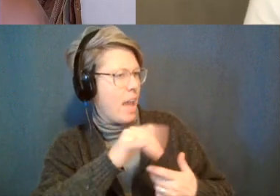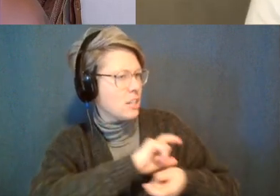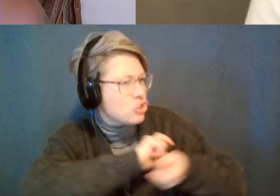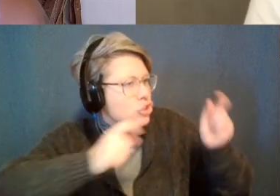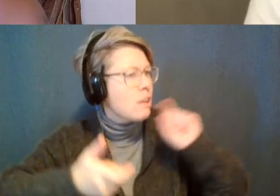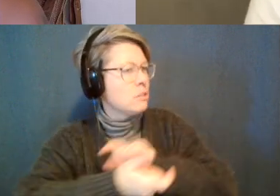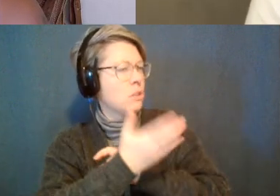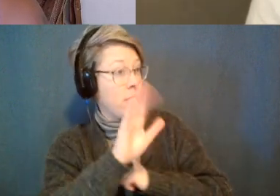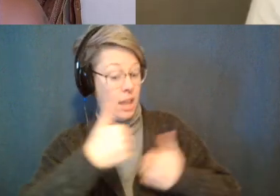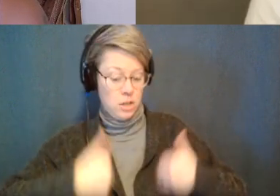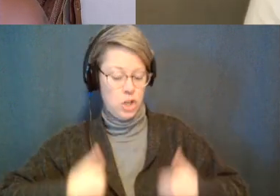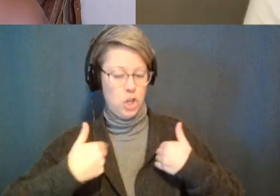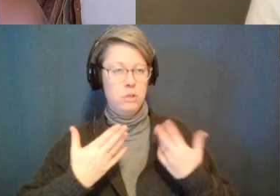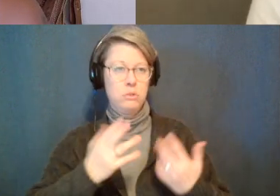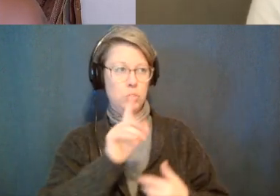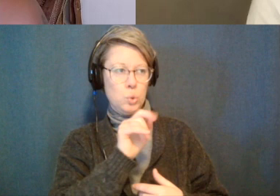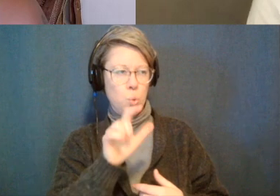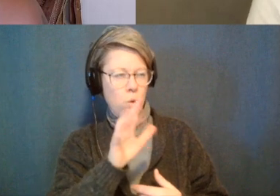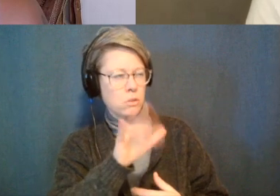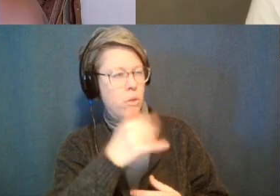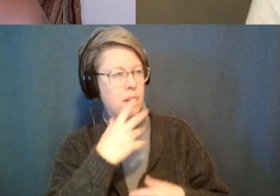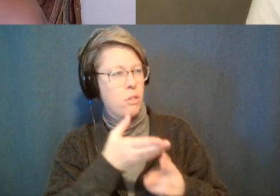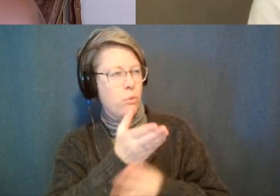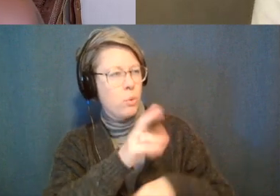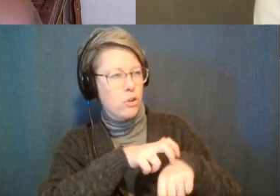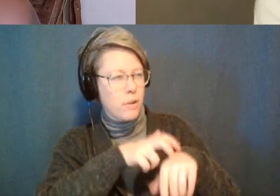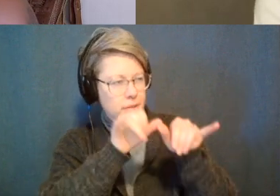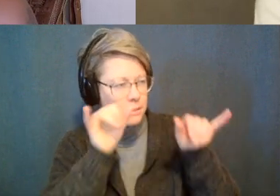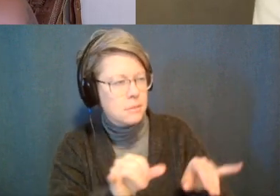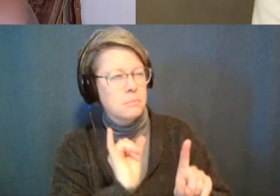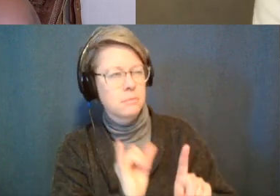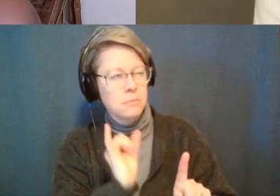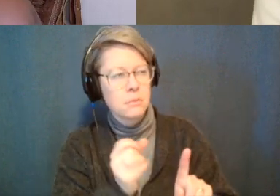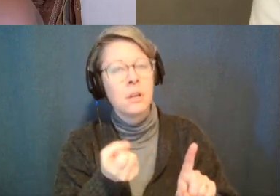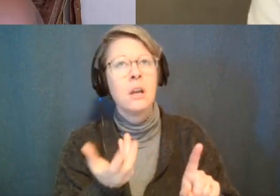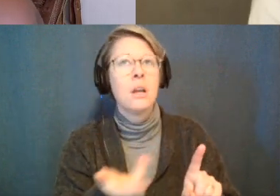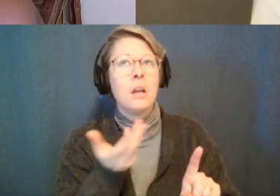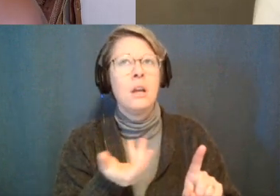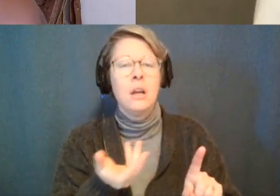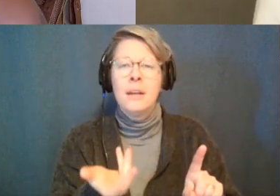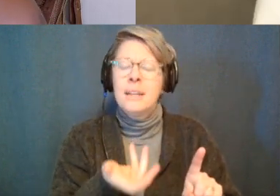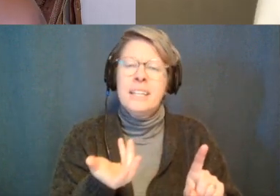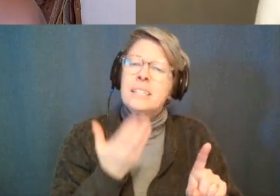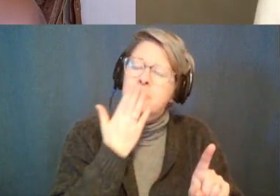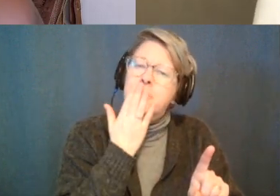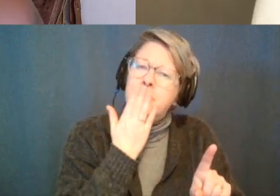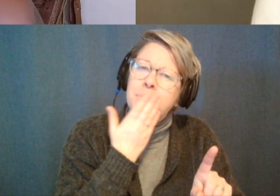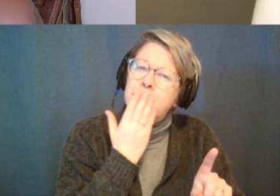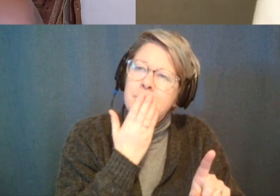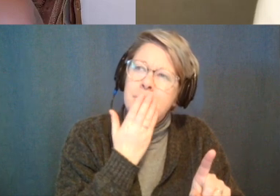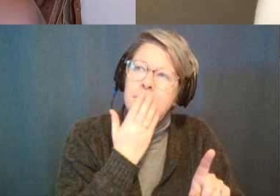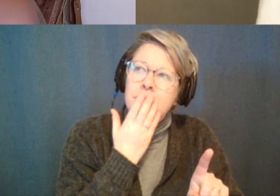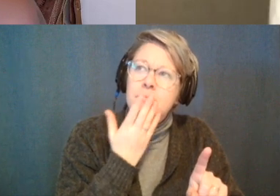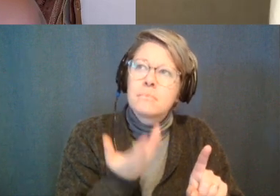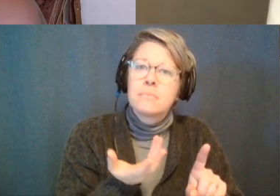tool um so tapping into the nervous system and then being able to i guess begin to channel